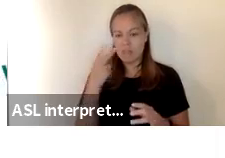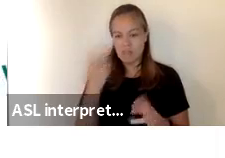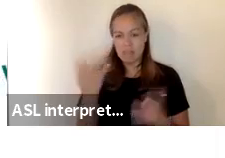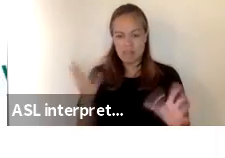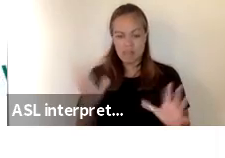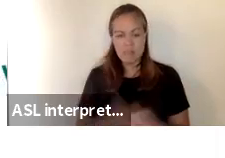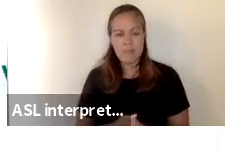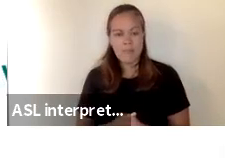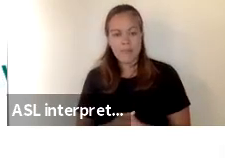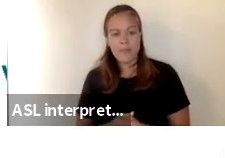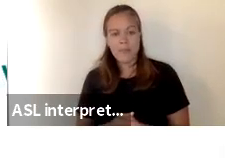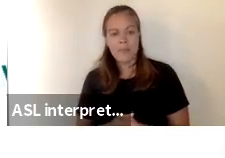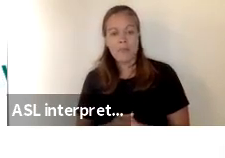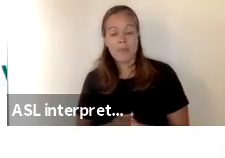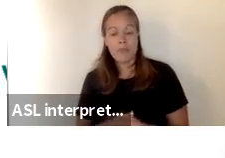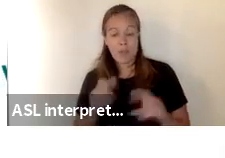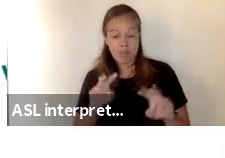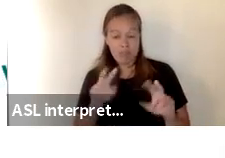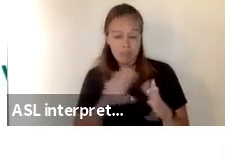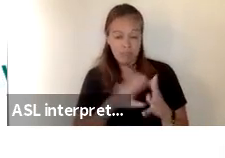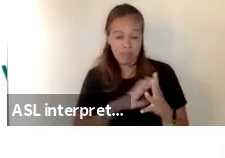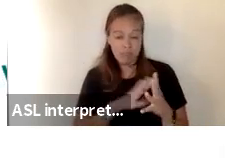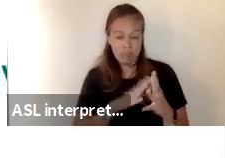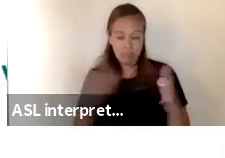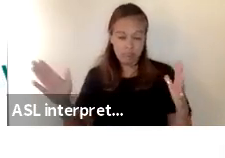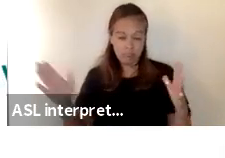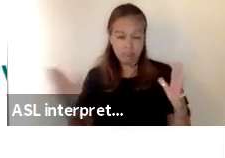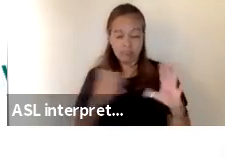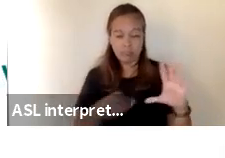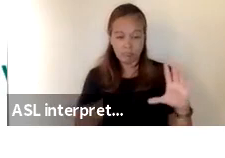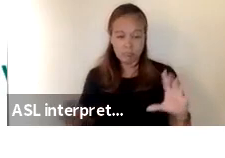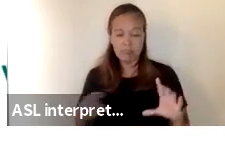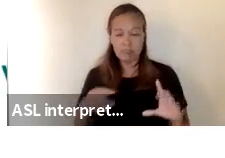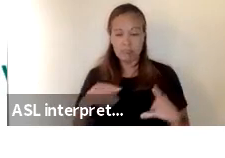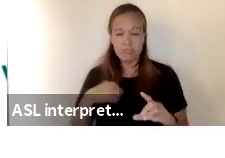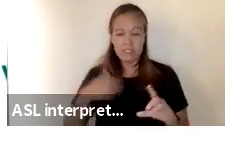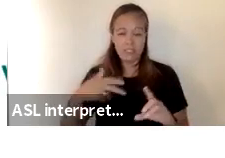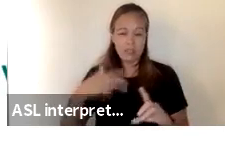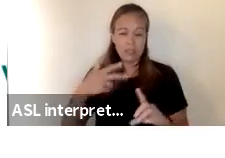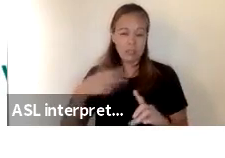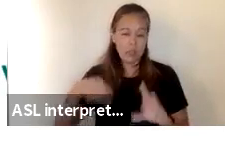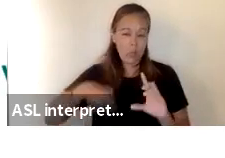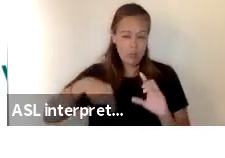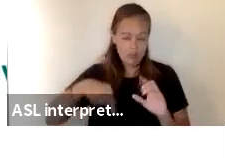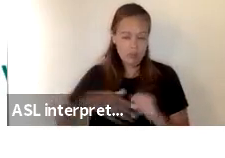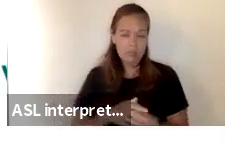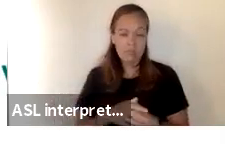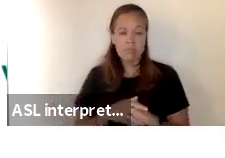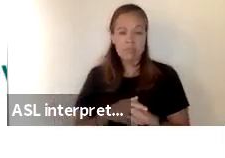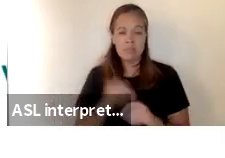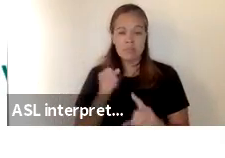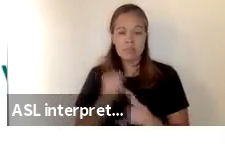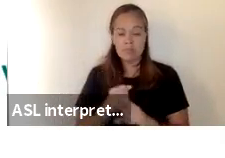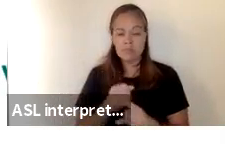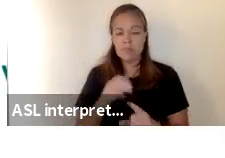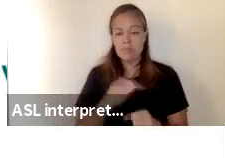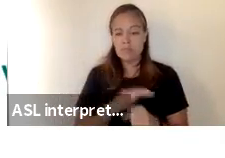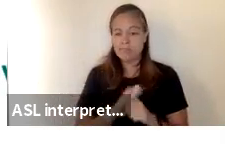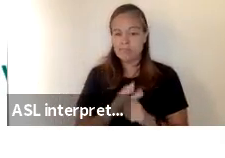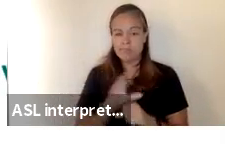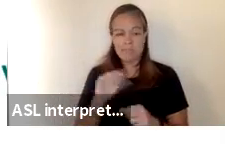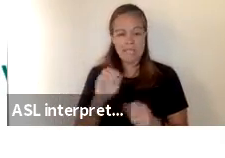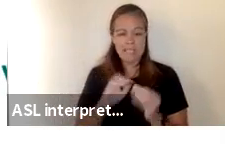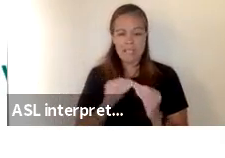performed looking across the course of the pandemic the impacts of covet case numbers have not been